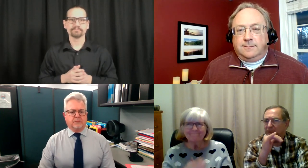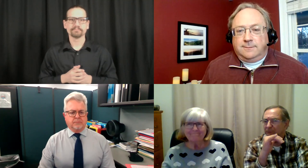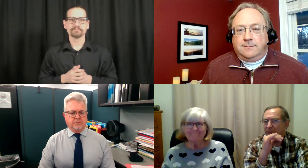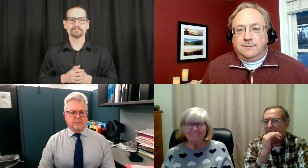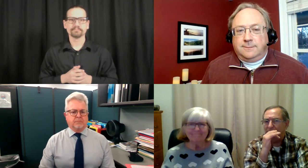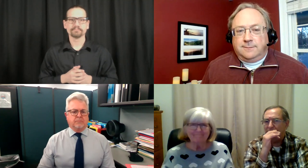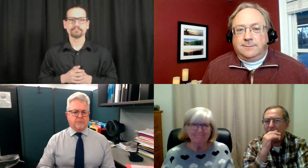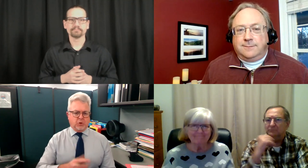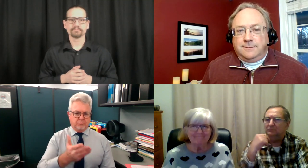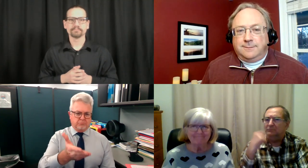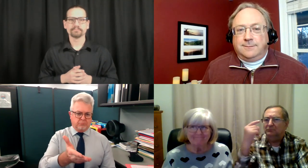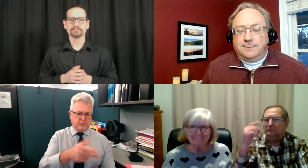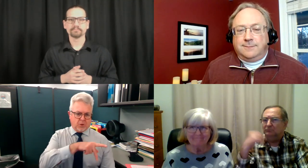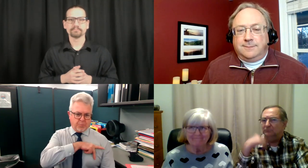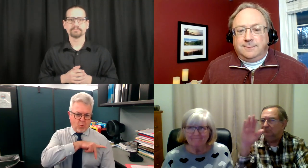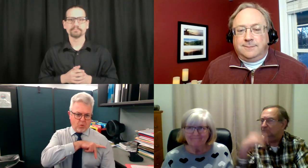Oh, okay. Thank you.